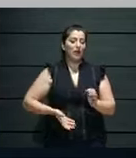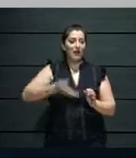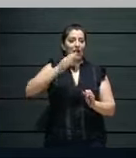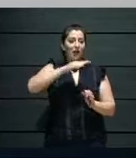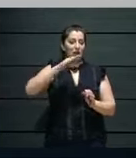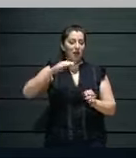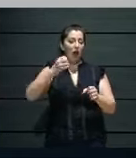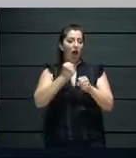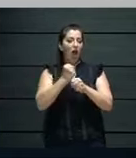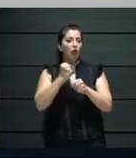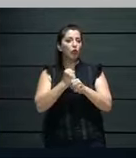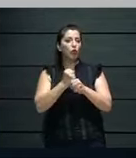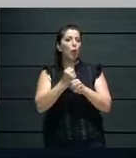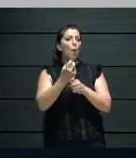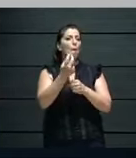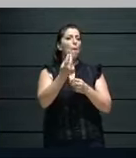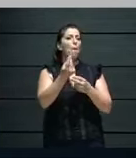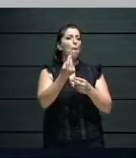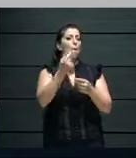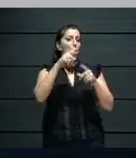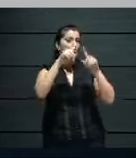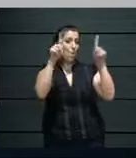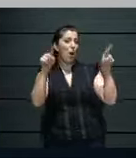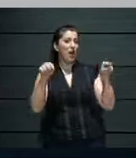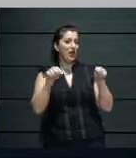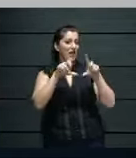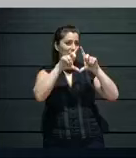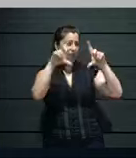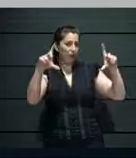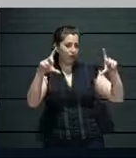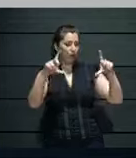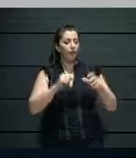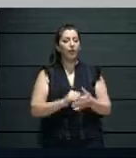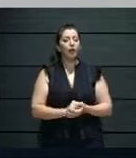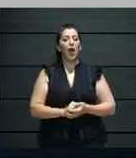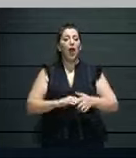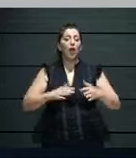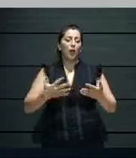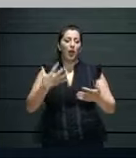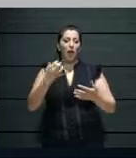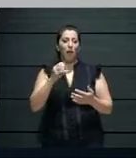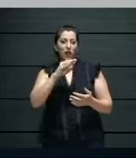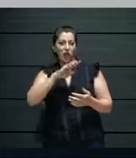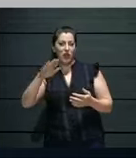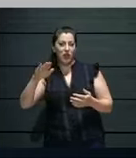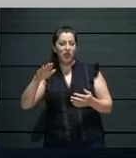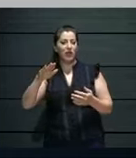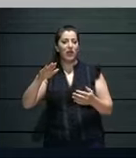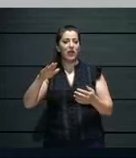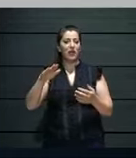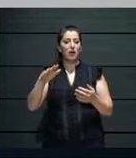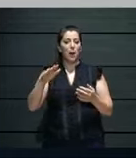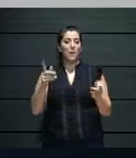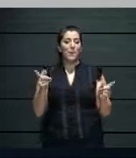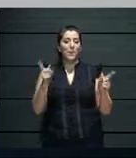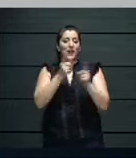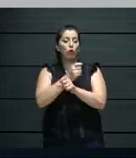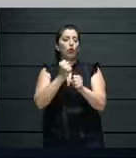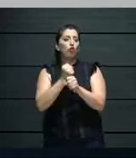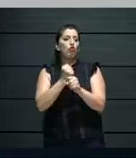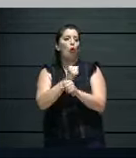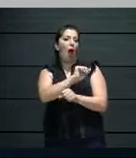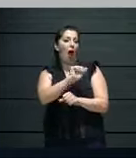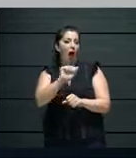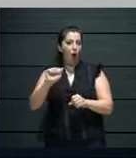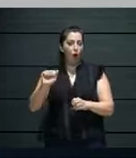people, um, change the people on, on the production teams changed the role somewhat and are now helping more. Um, and